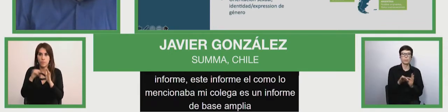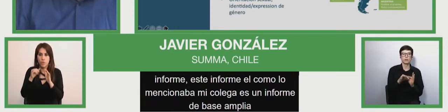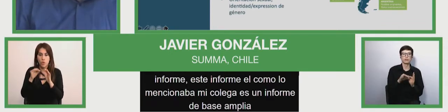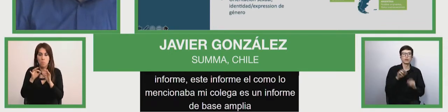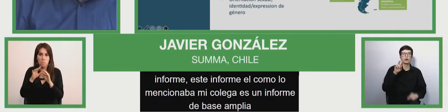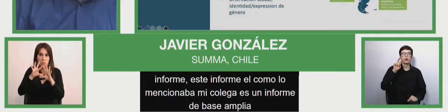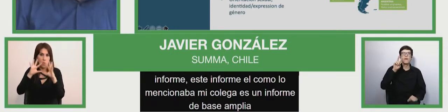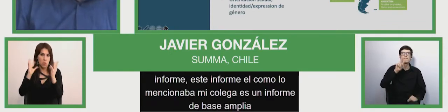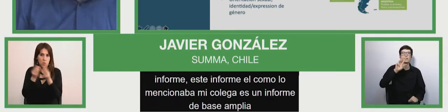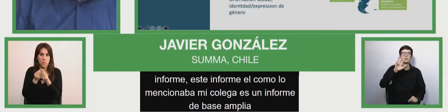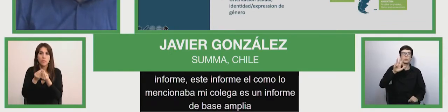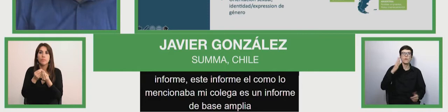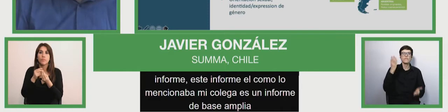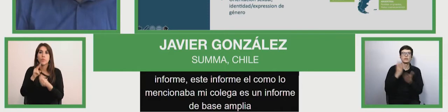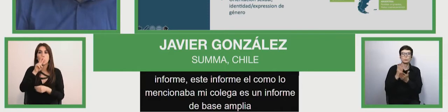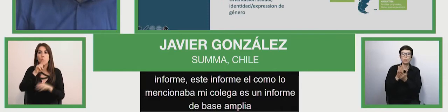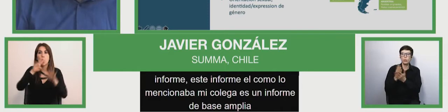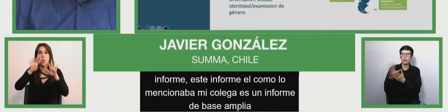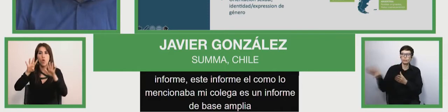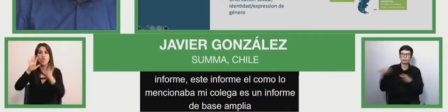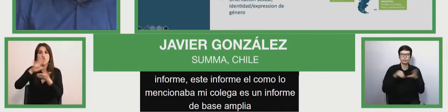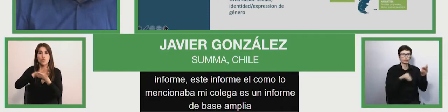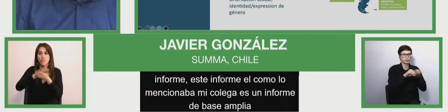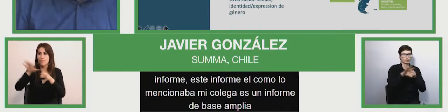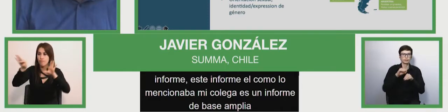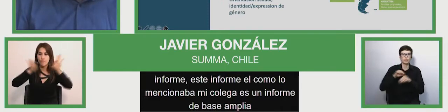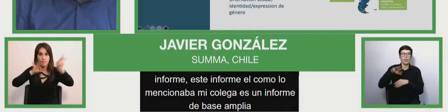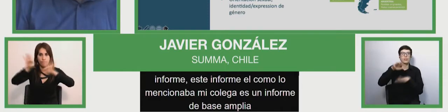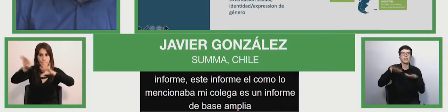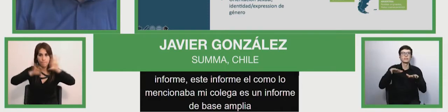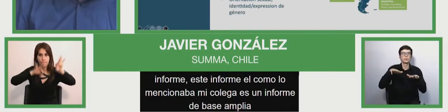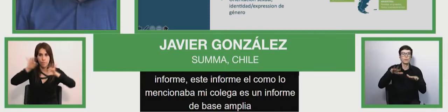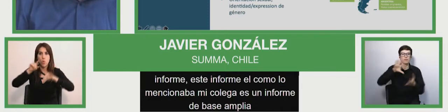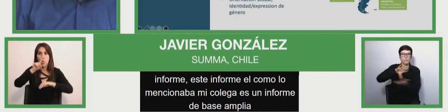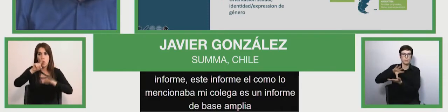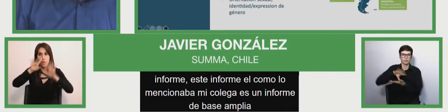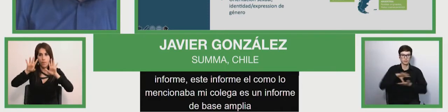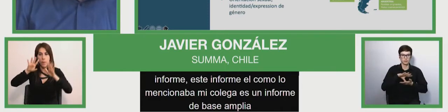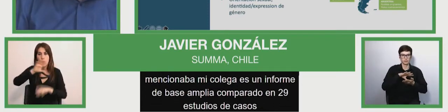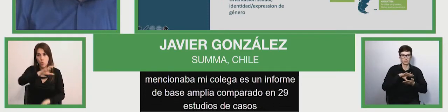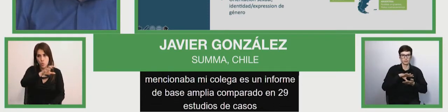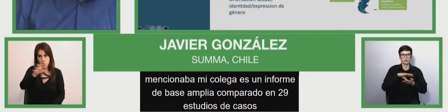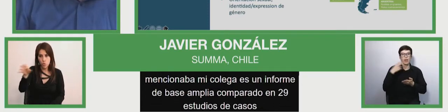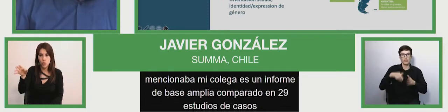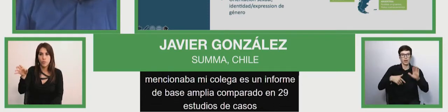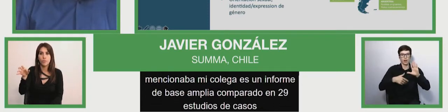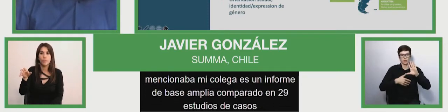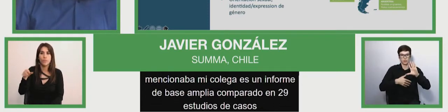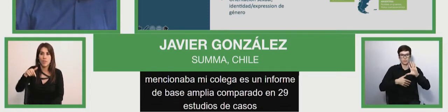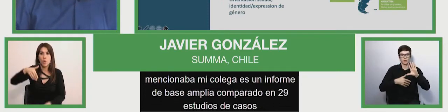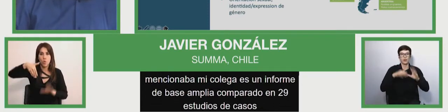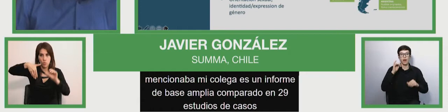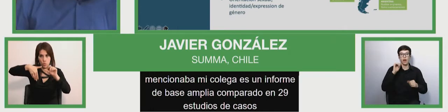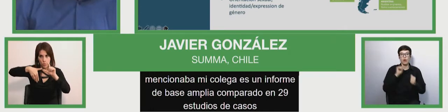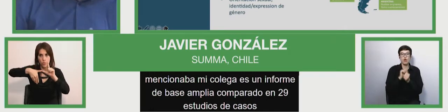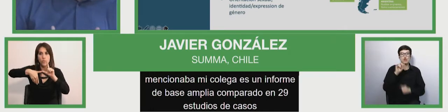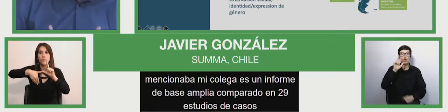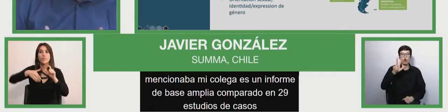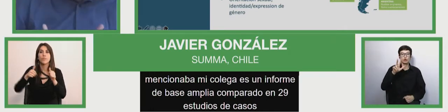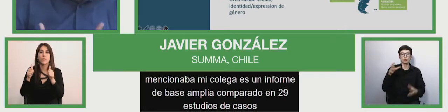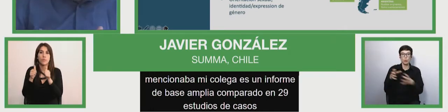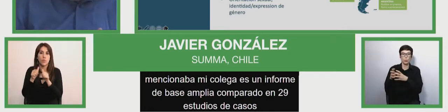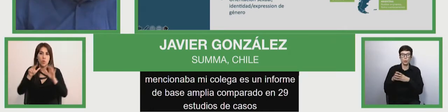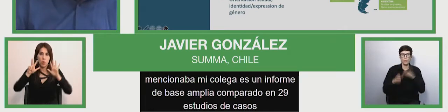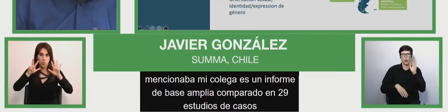studies in 19 countries of the region, in eight groups suffering the greatest exclusion levels,